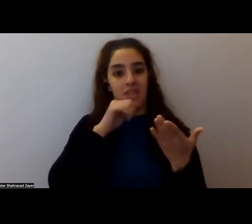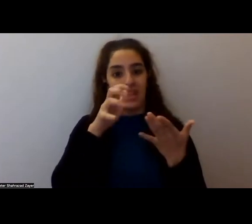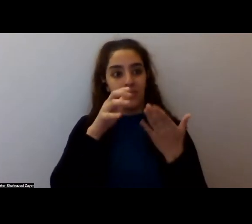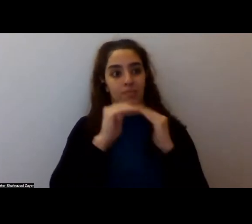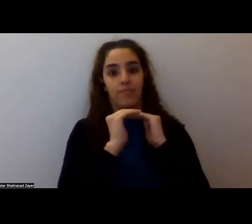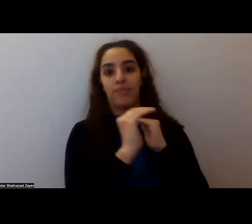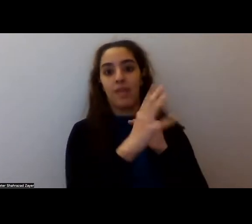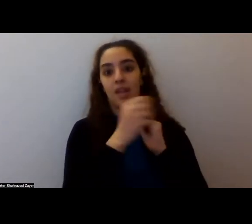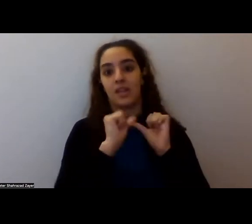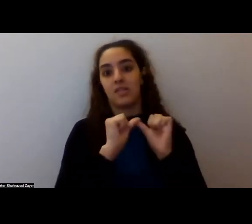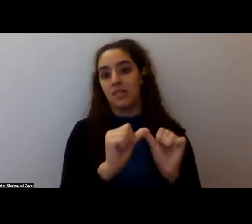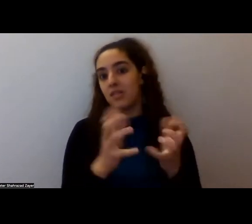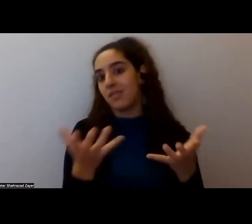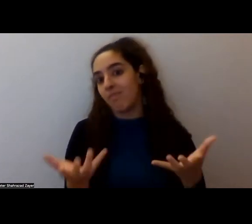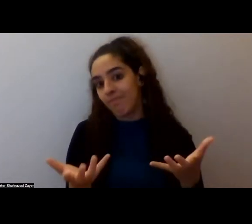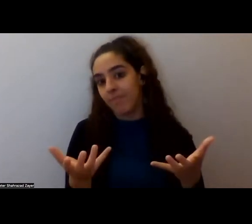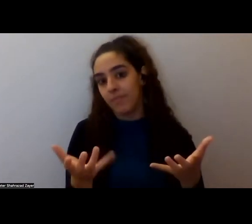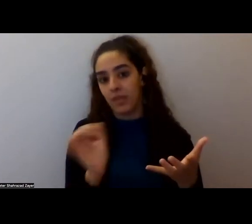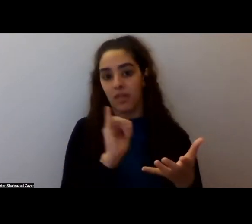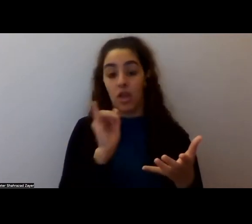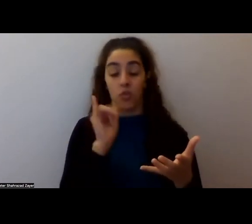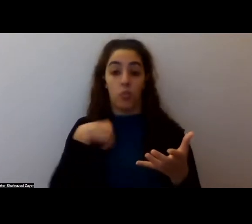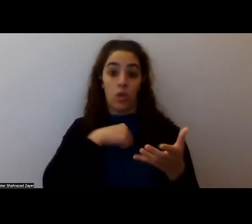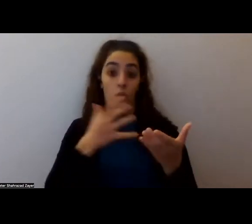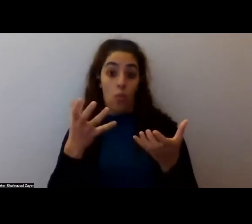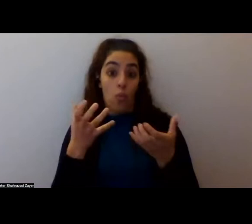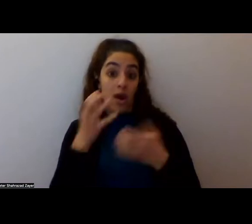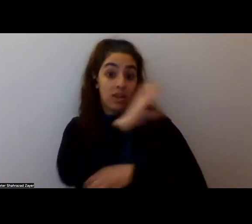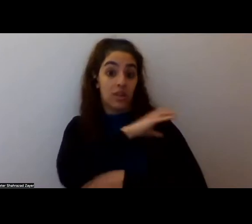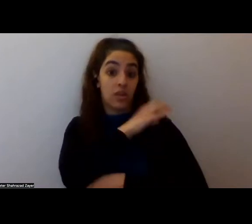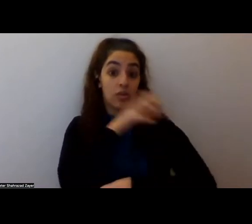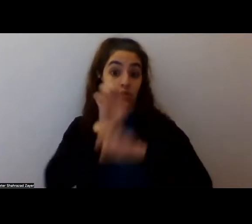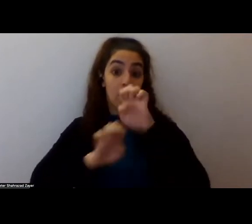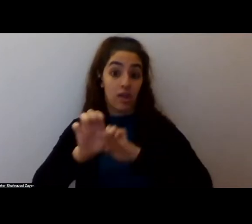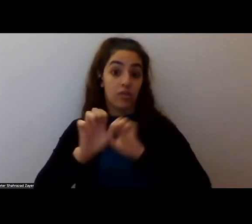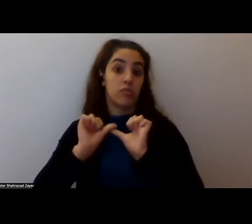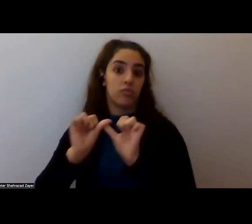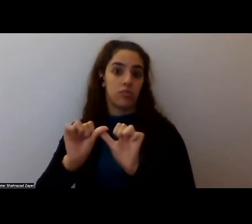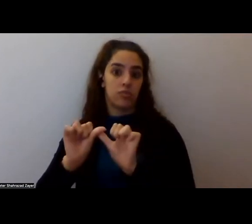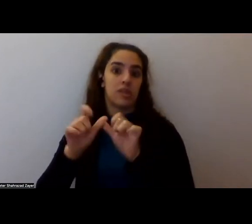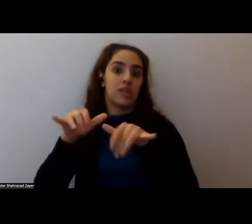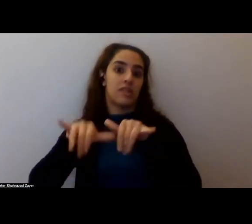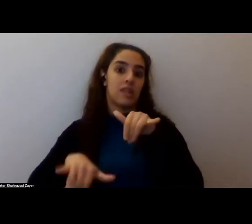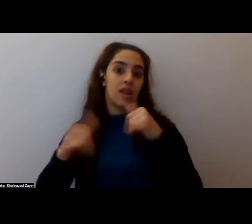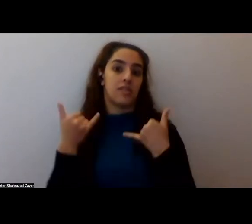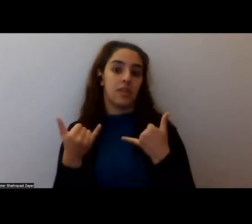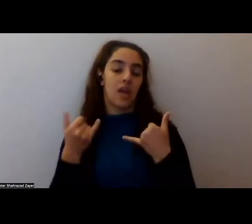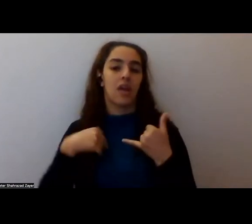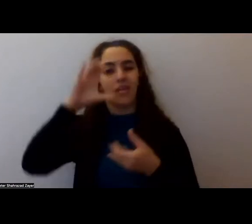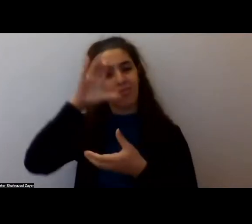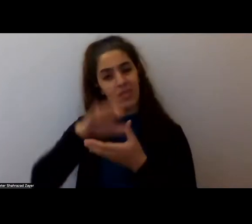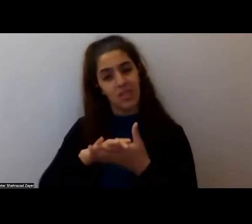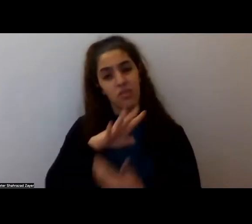consistent, um, as we would like clinical trials to be today. Um, and I believe that the 40 to 45%